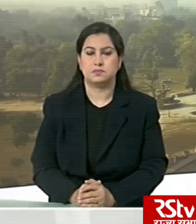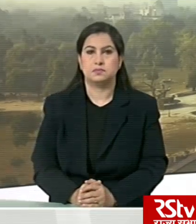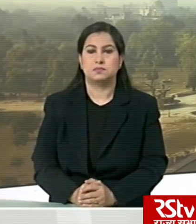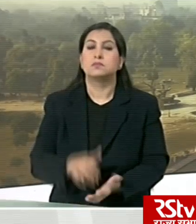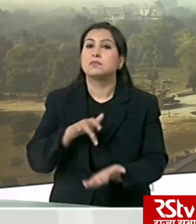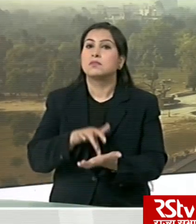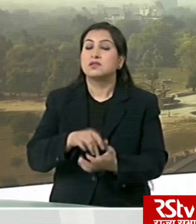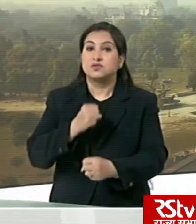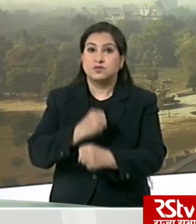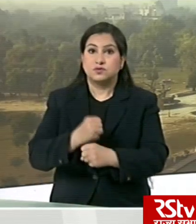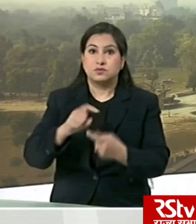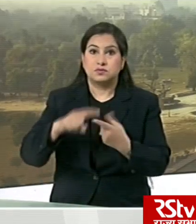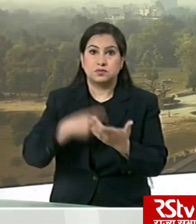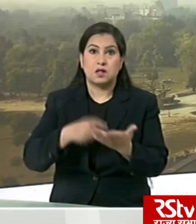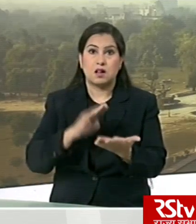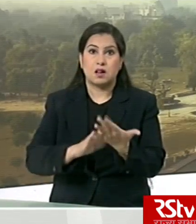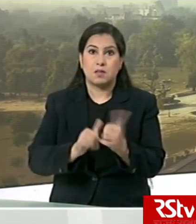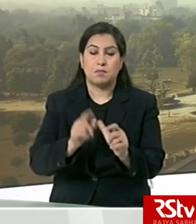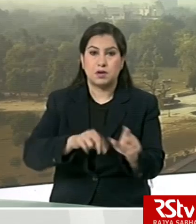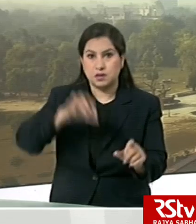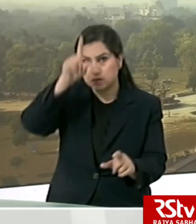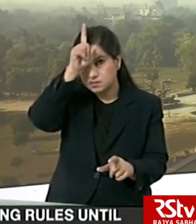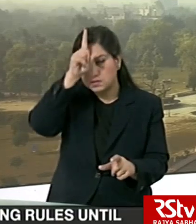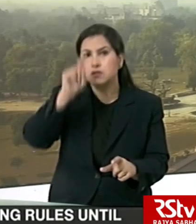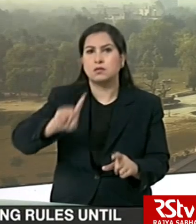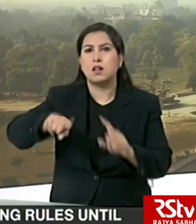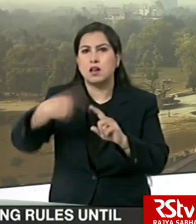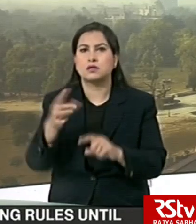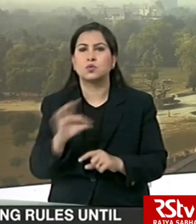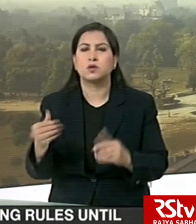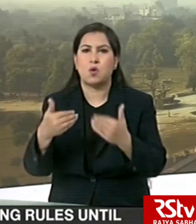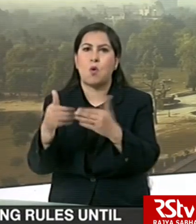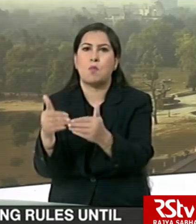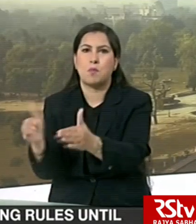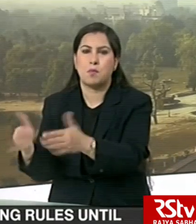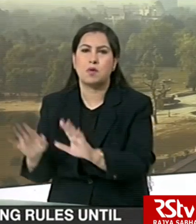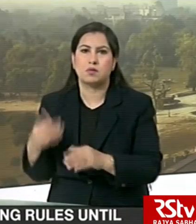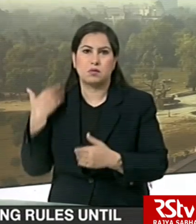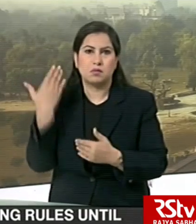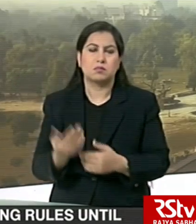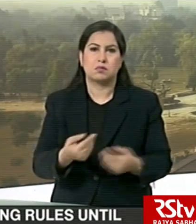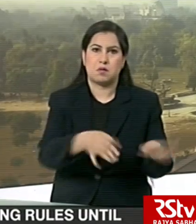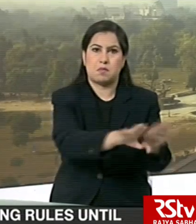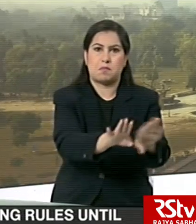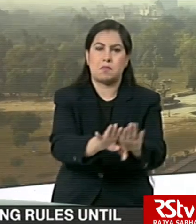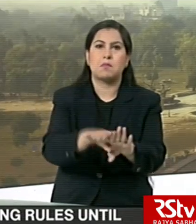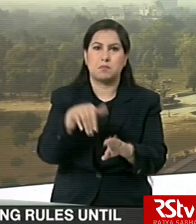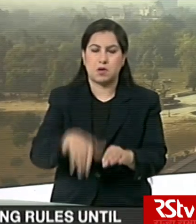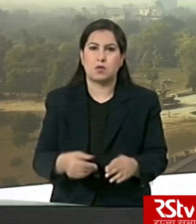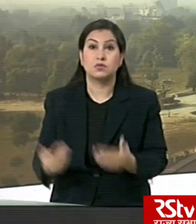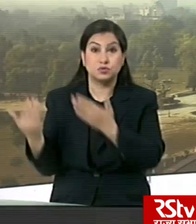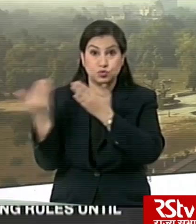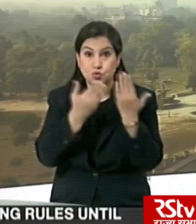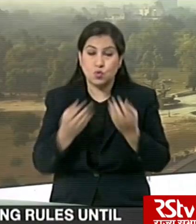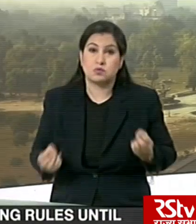Germany plans will let smaller shops reopen next week after a week-long coronavirus shutdown and to restart opening